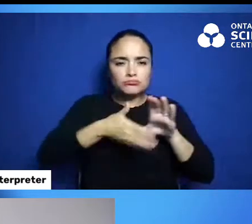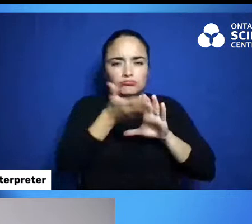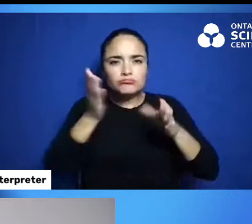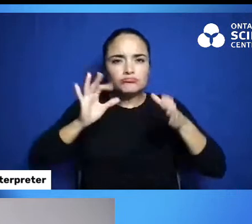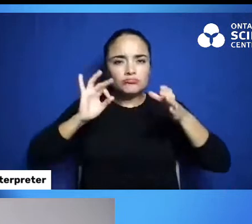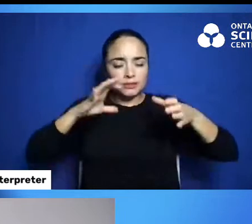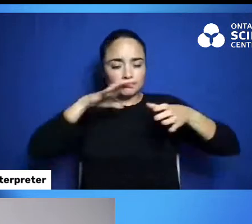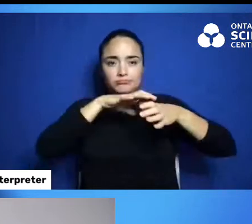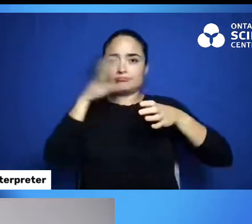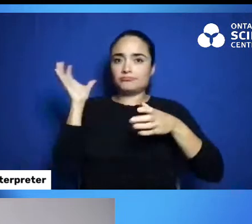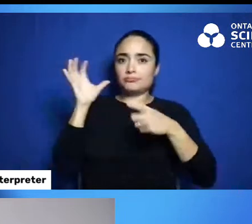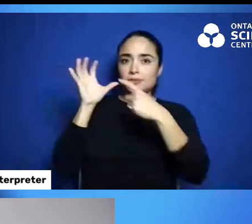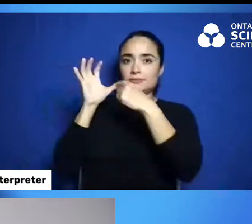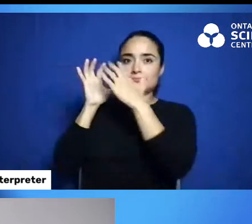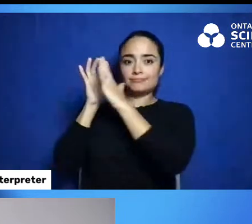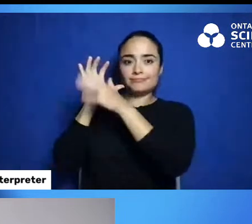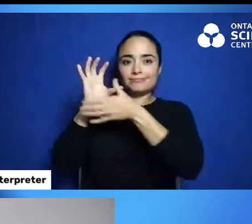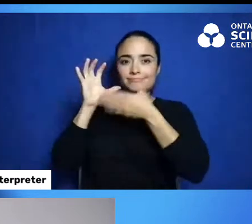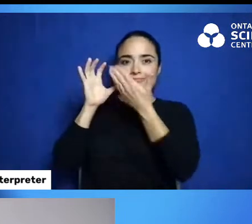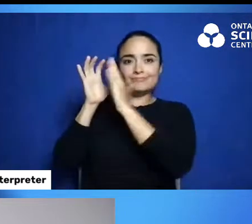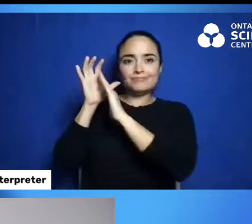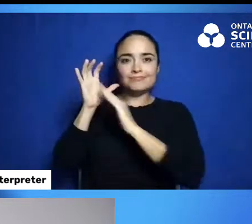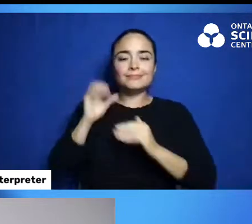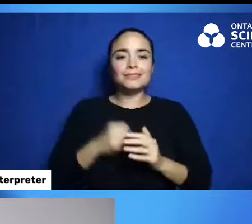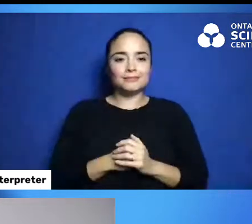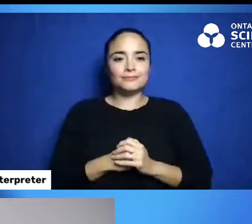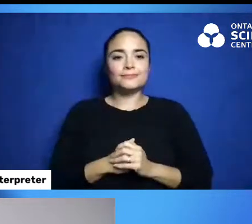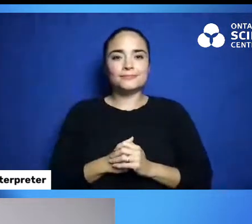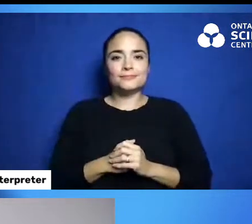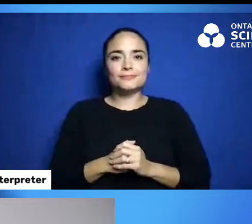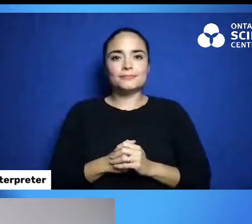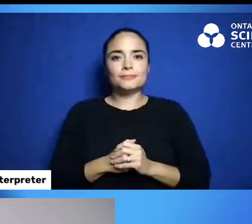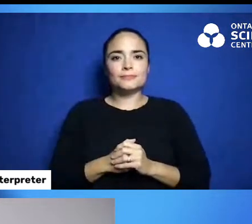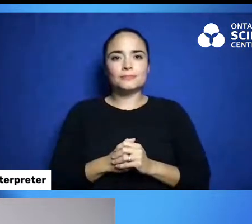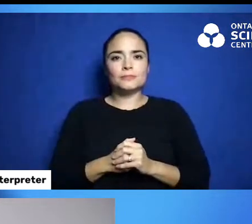Now, I wonder which of these baskets will hold more.